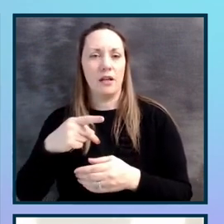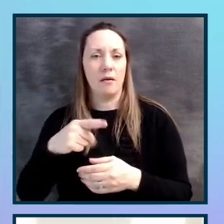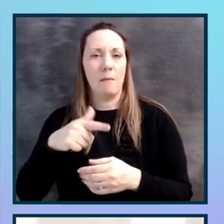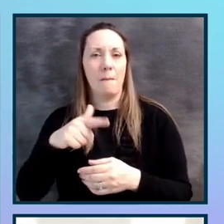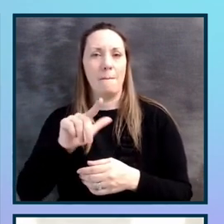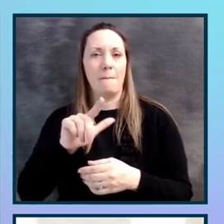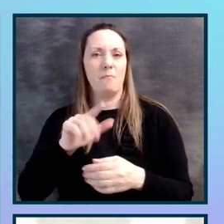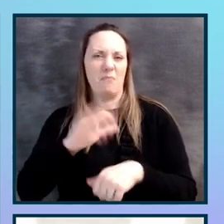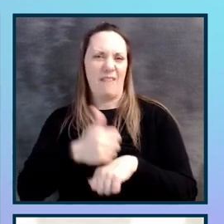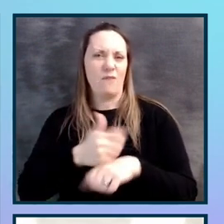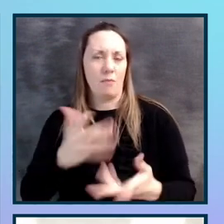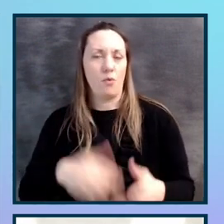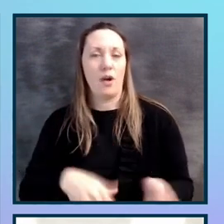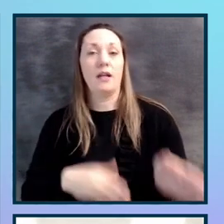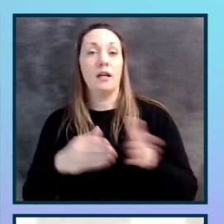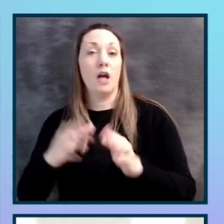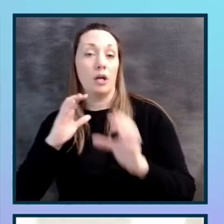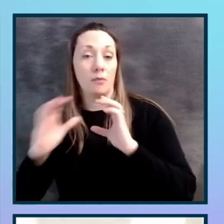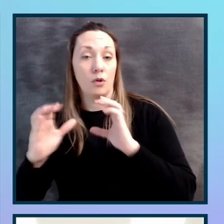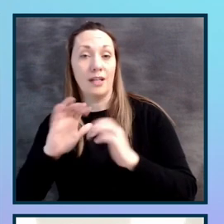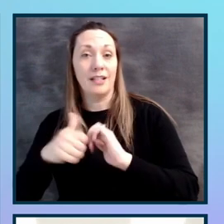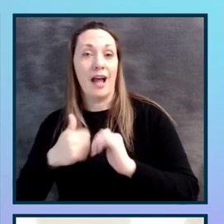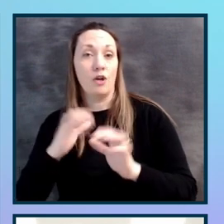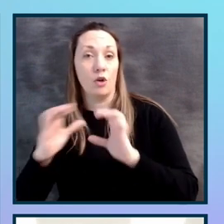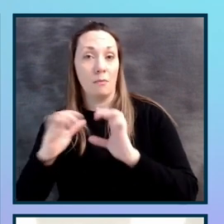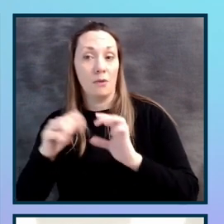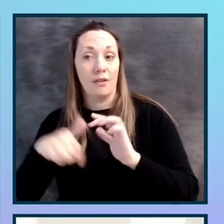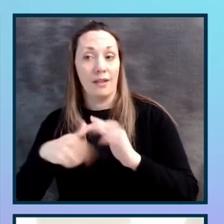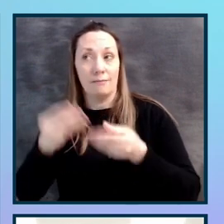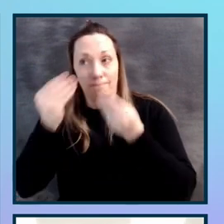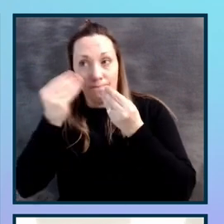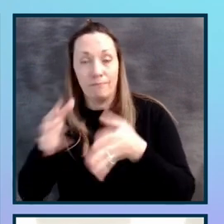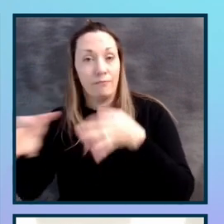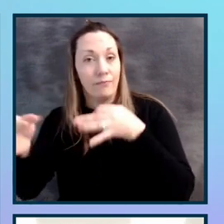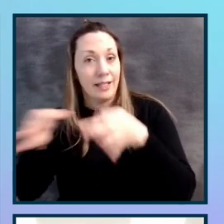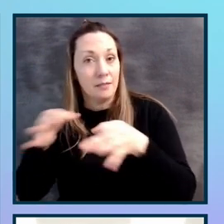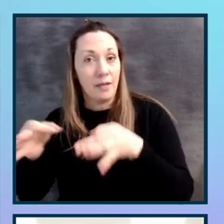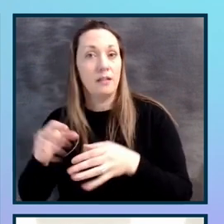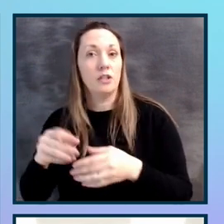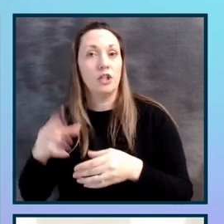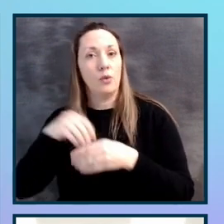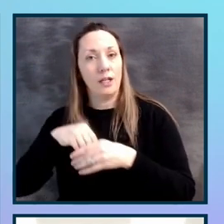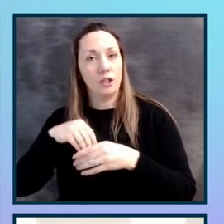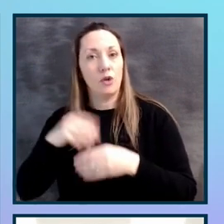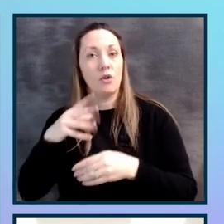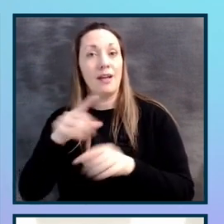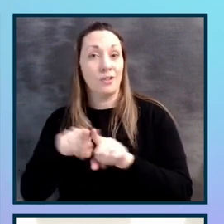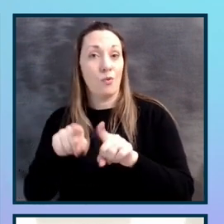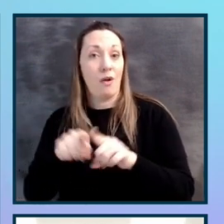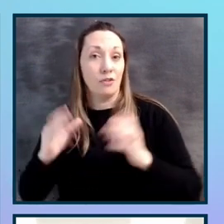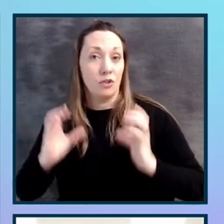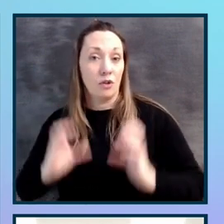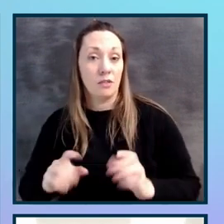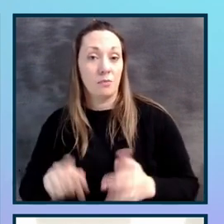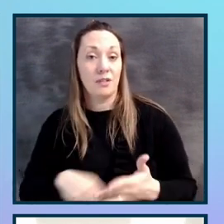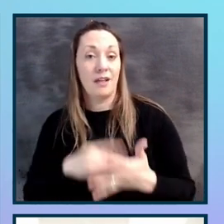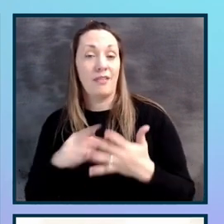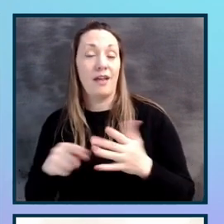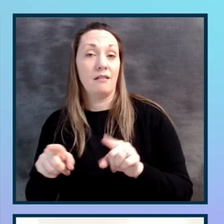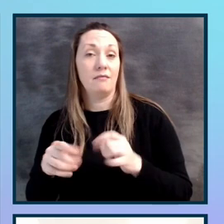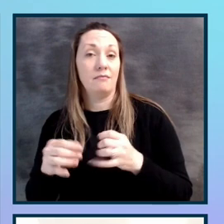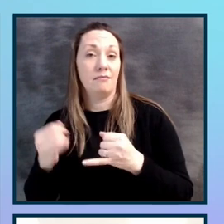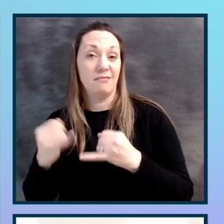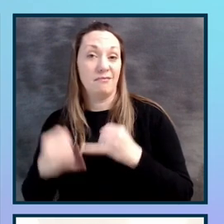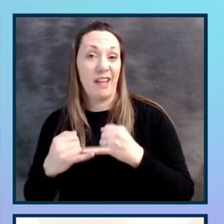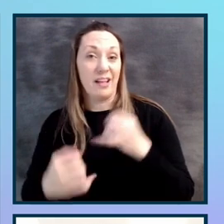obviously is a massive thing, how you communicate this process and your plan to your internal teams and your customers. And then also the support that